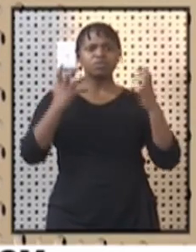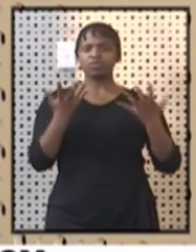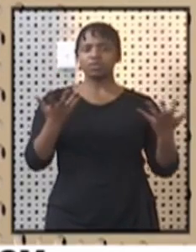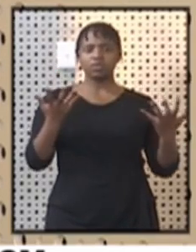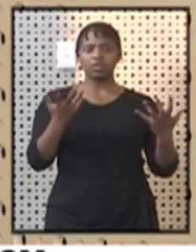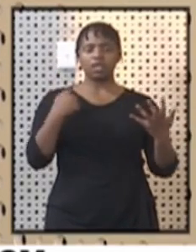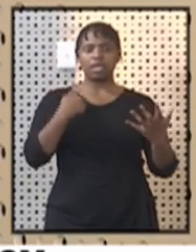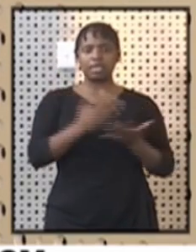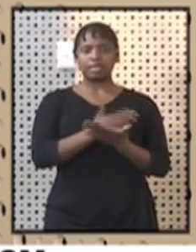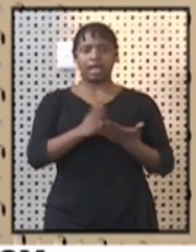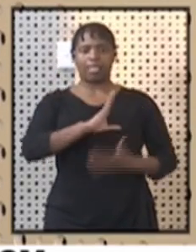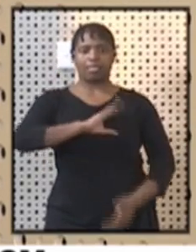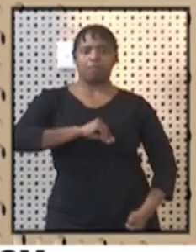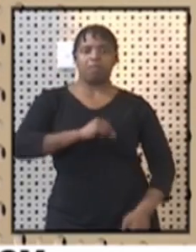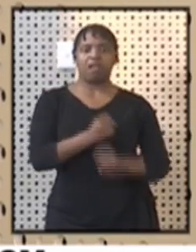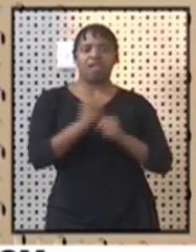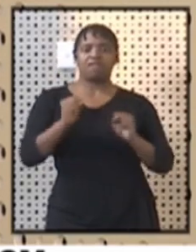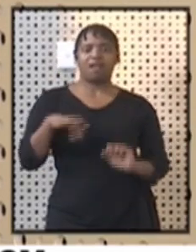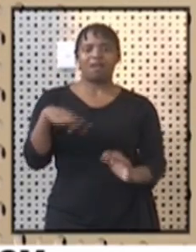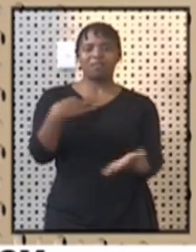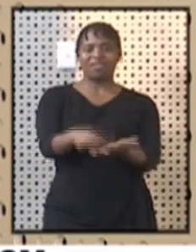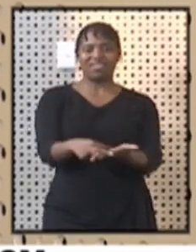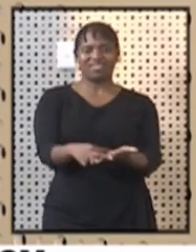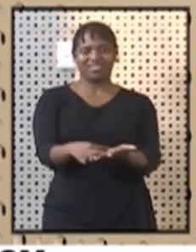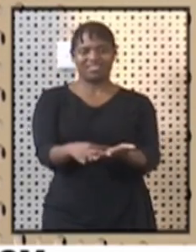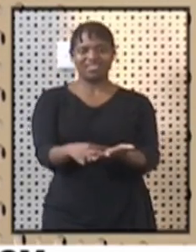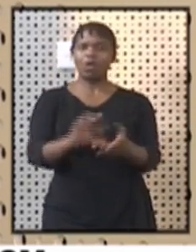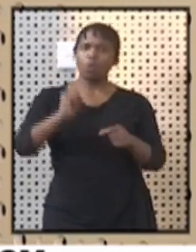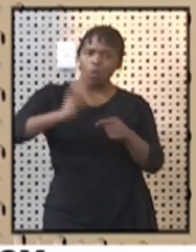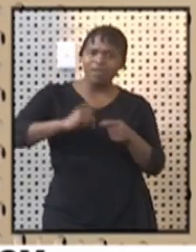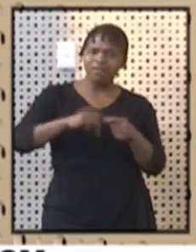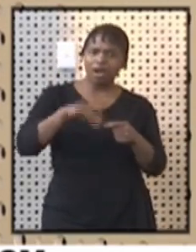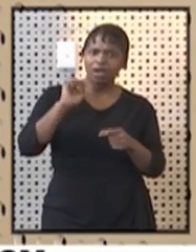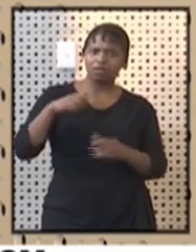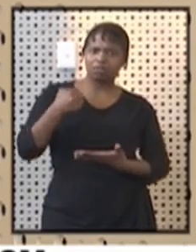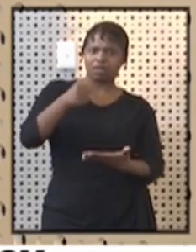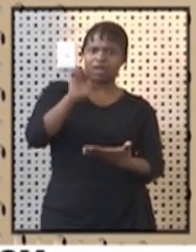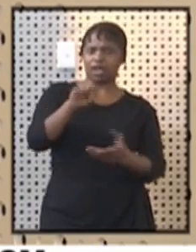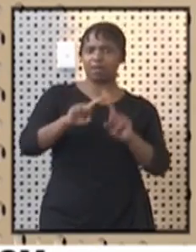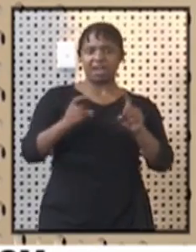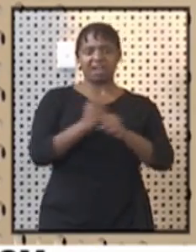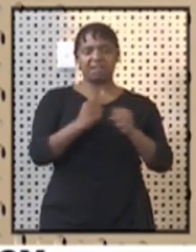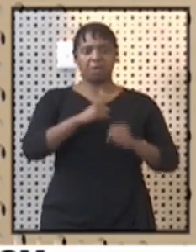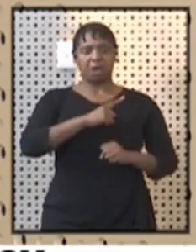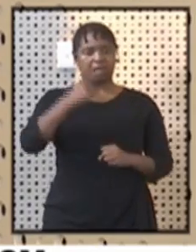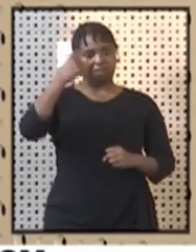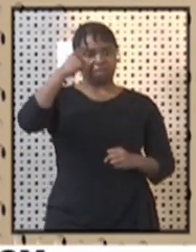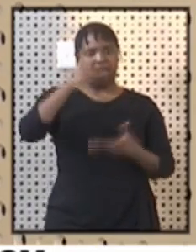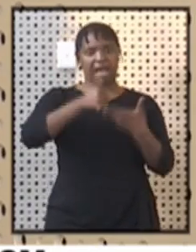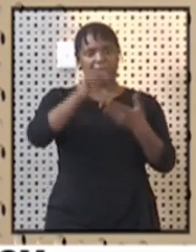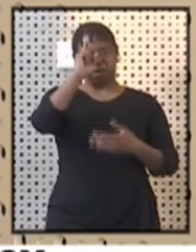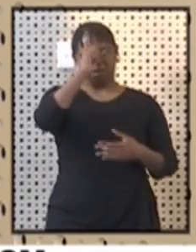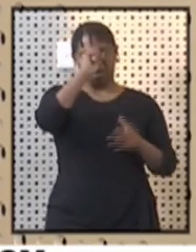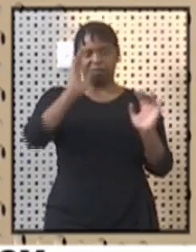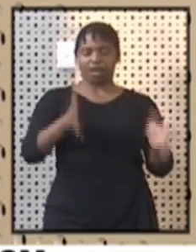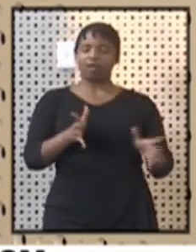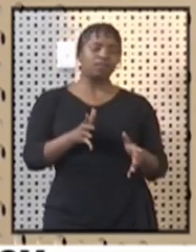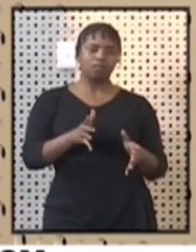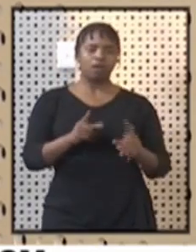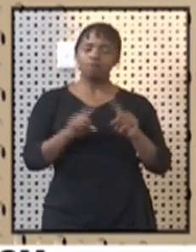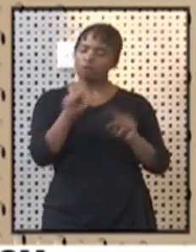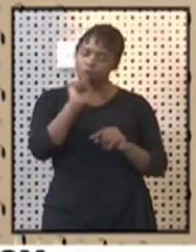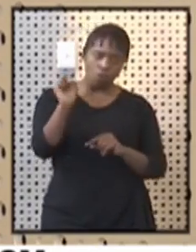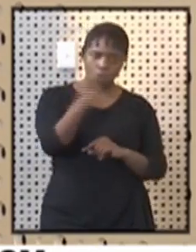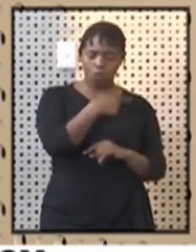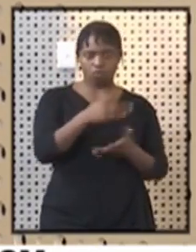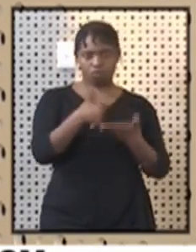discouraged some who even those that qualified to apply for the grant. I need to give a total breakdown of